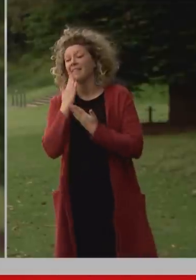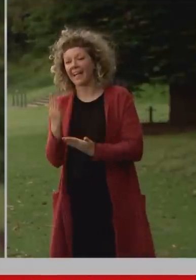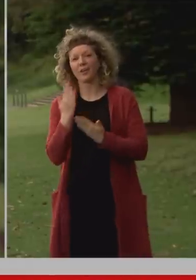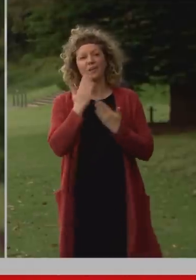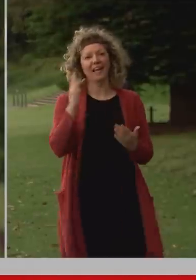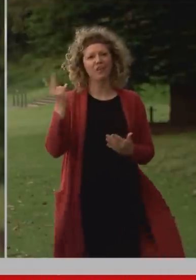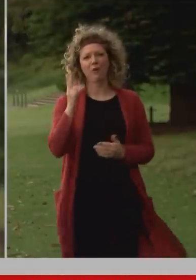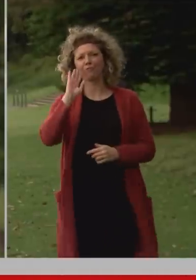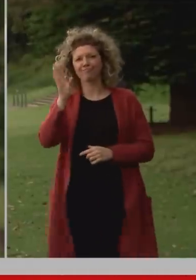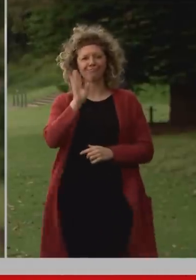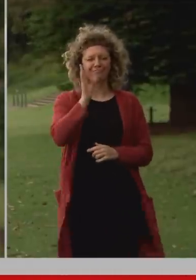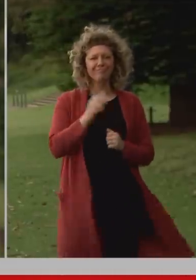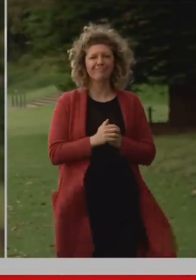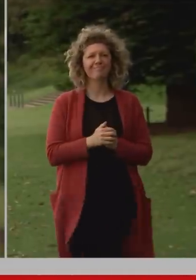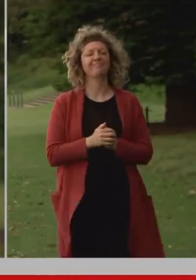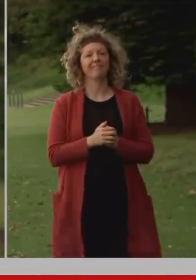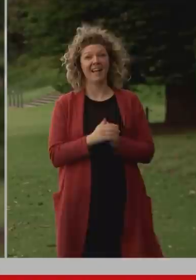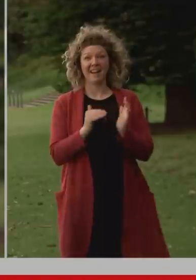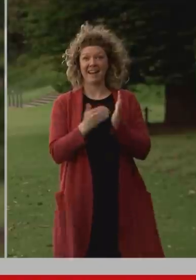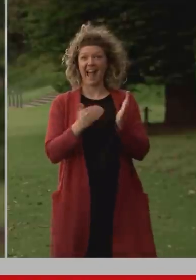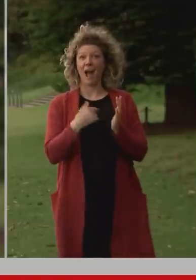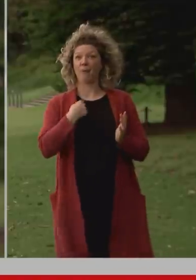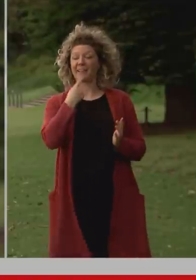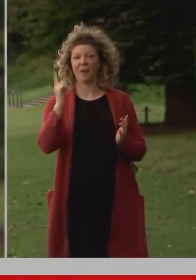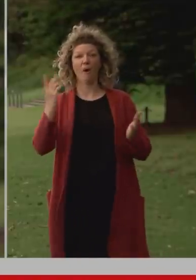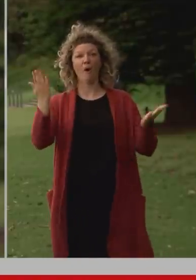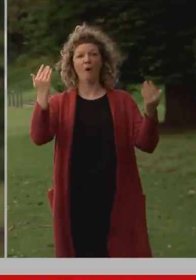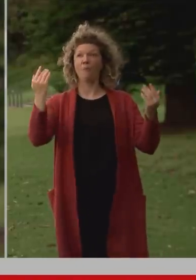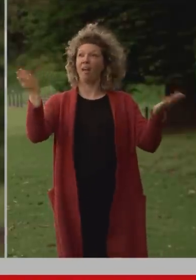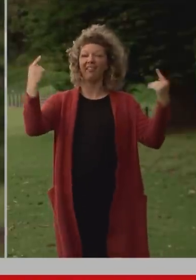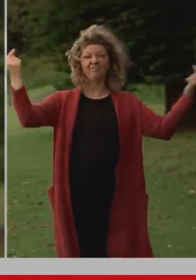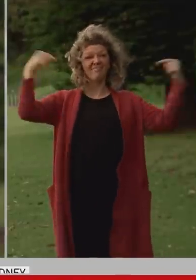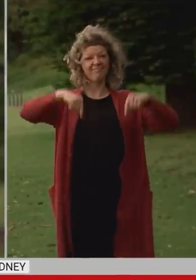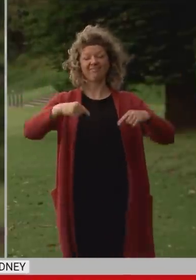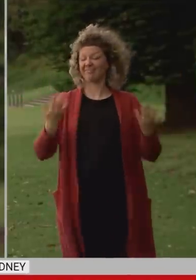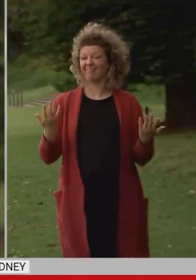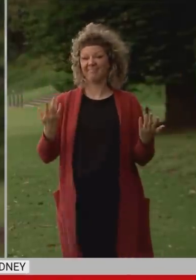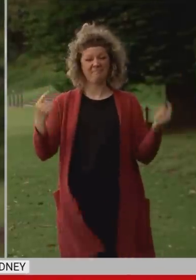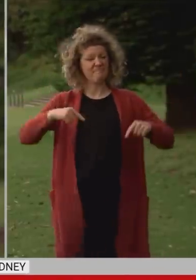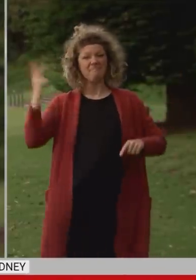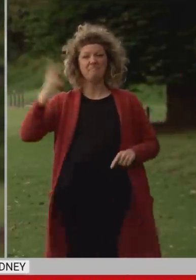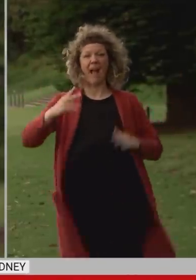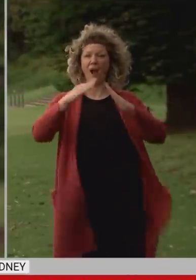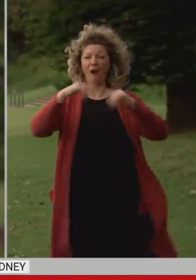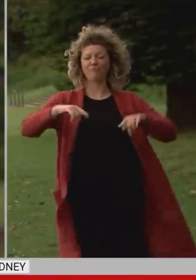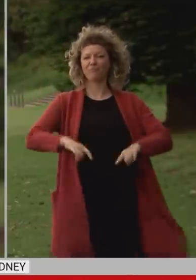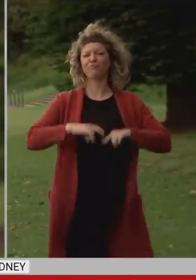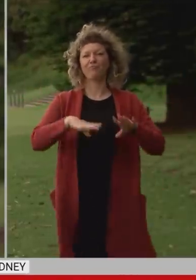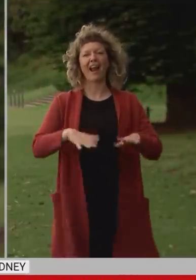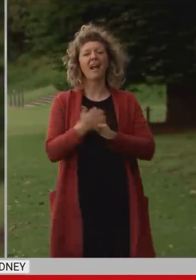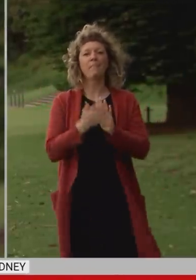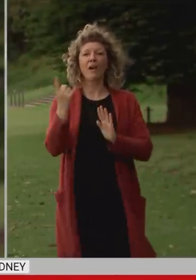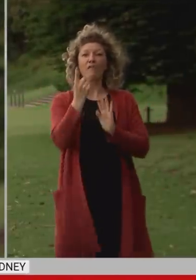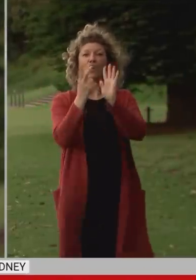Well today the message is welcome home Australia from the 1st of November for fully vaccinated people quarantine